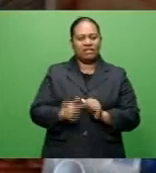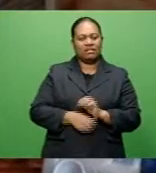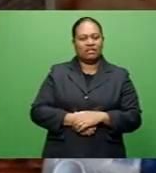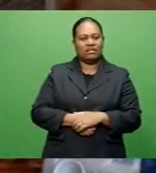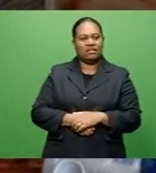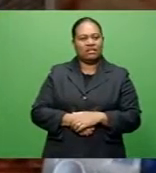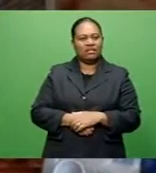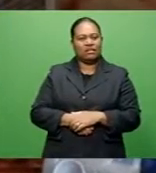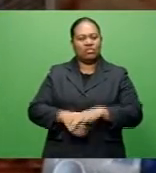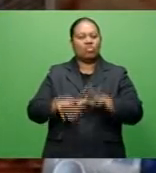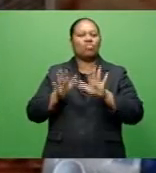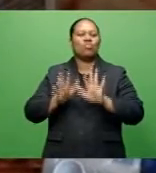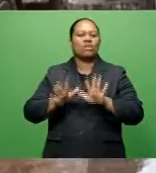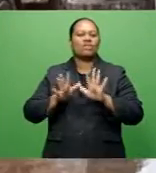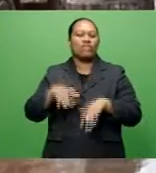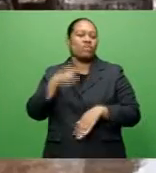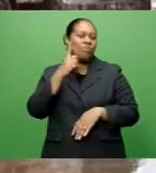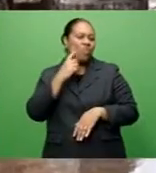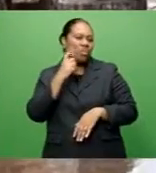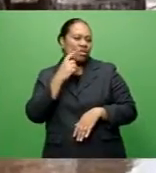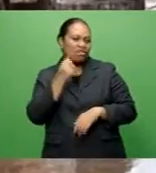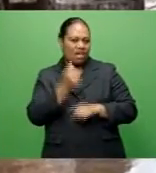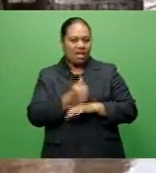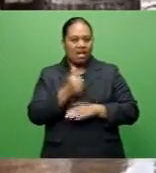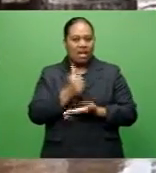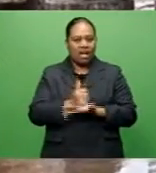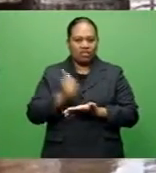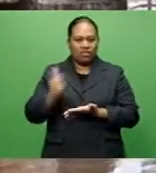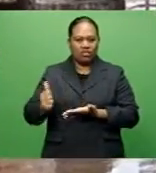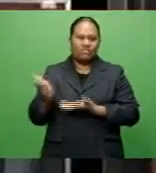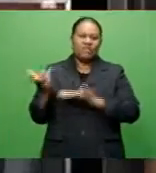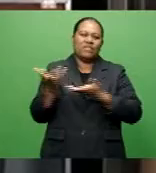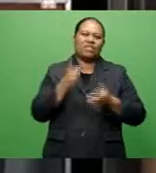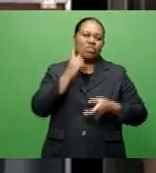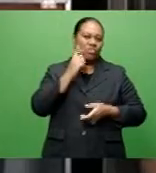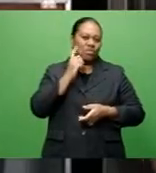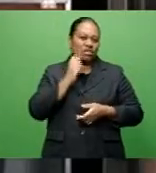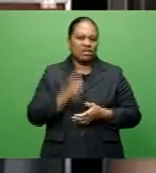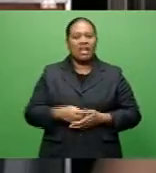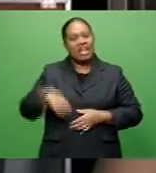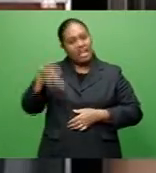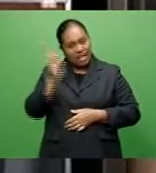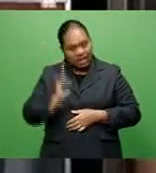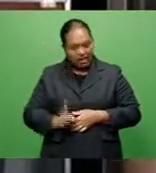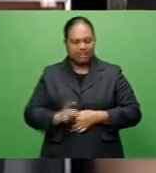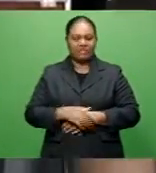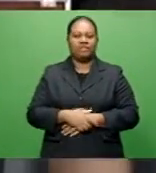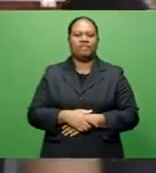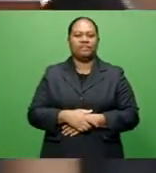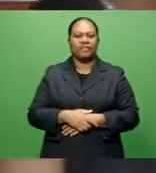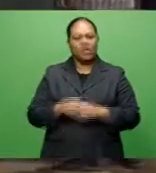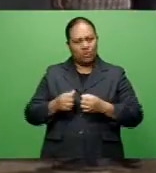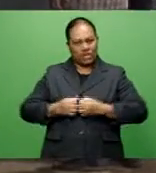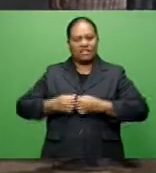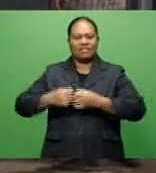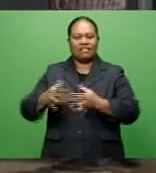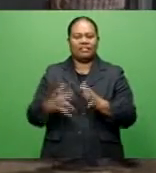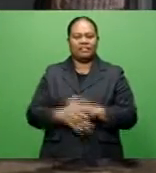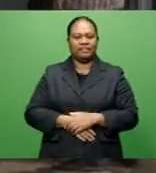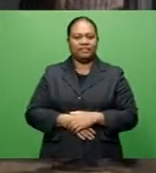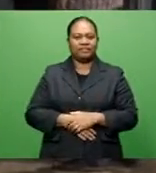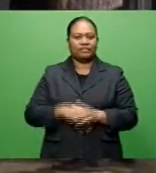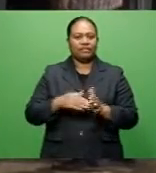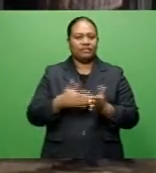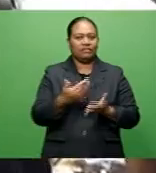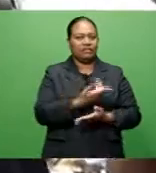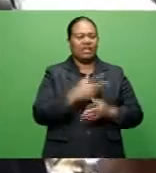water to bring some water to the city. We have to bring some electricity so that we can clean the shop nicely. Exotic